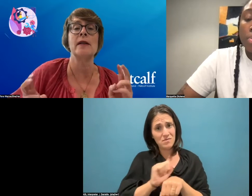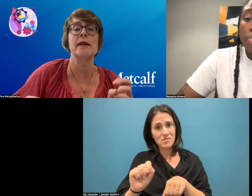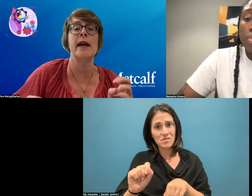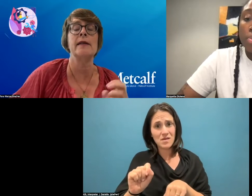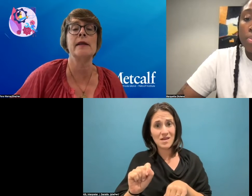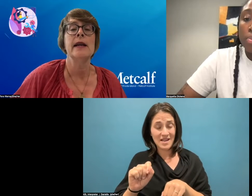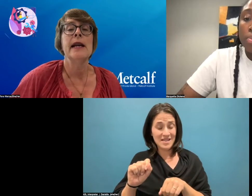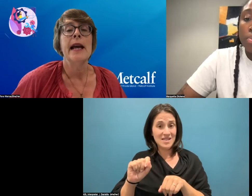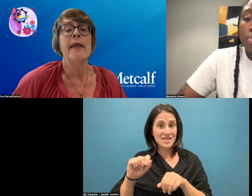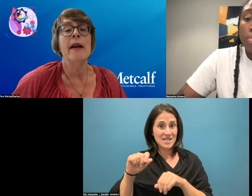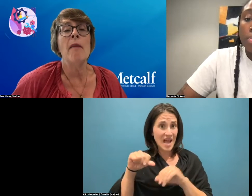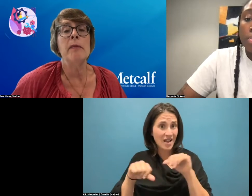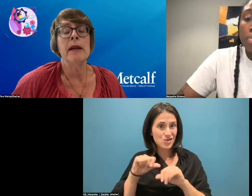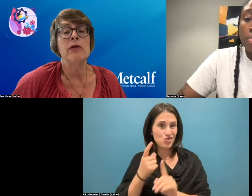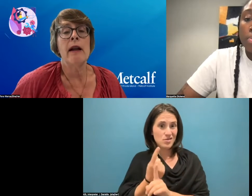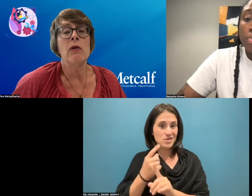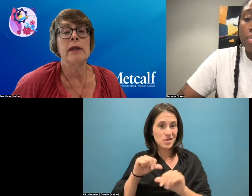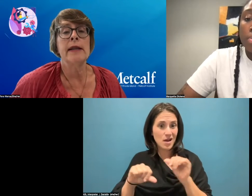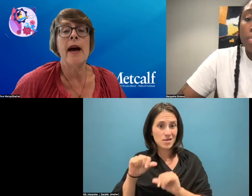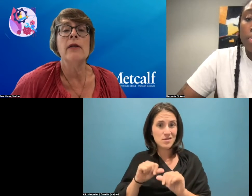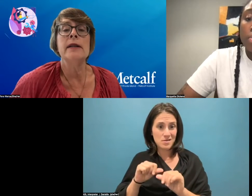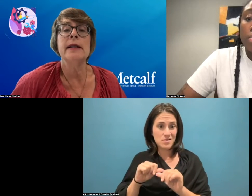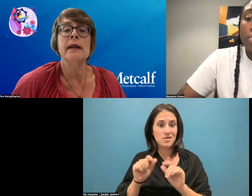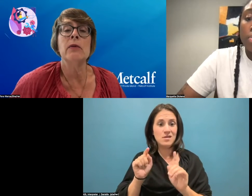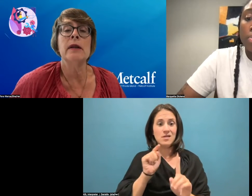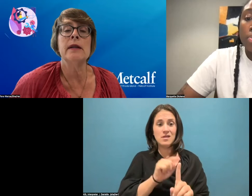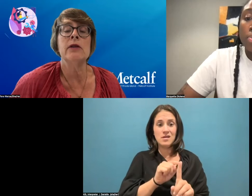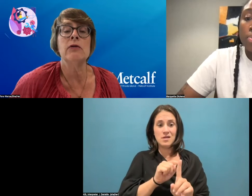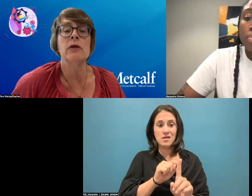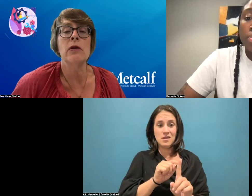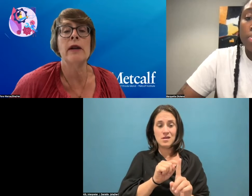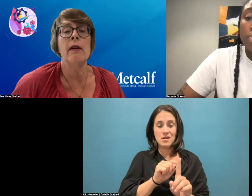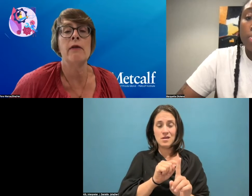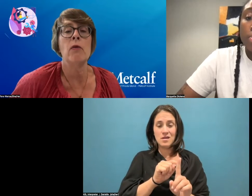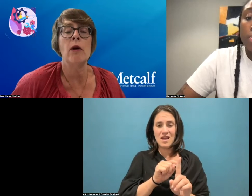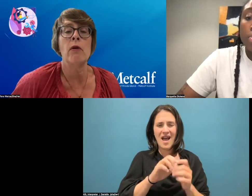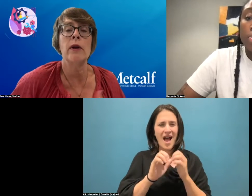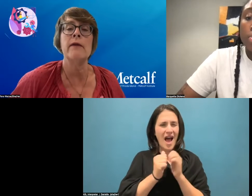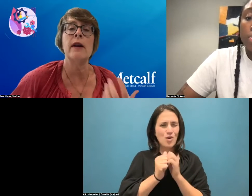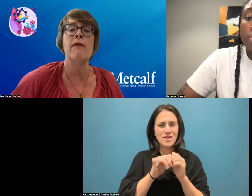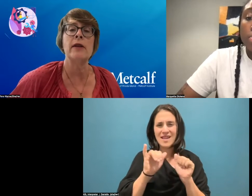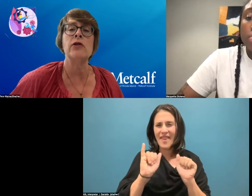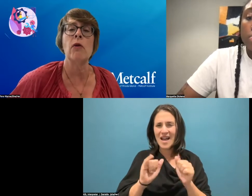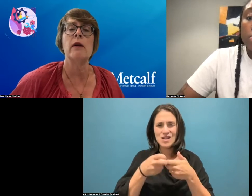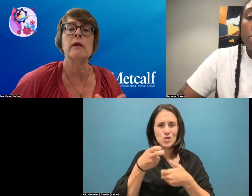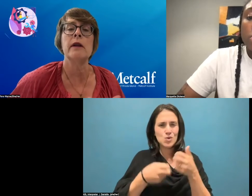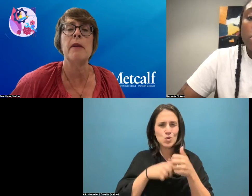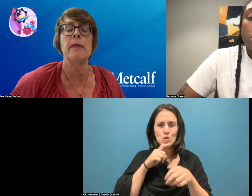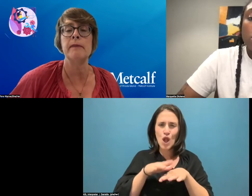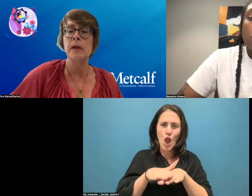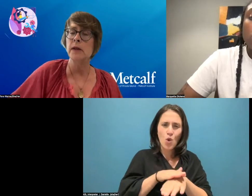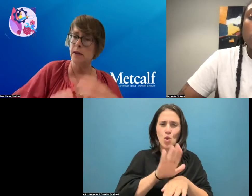is just the science. And then complemented your eloquence. How does dealing with this issue slow down other work or even affect your